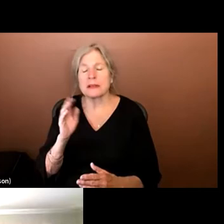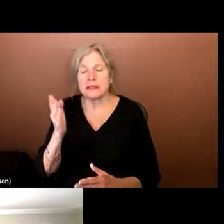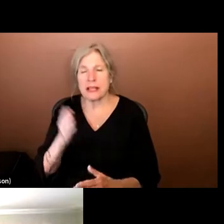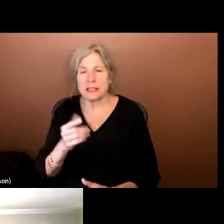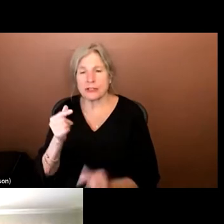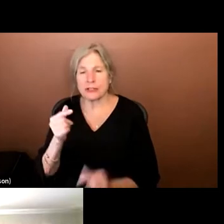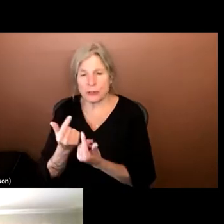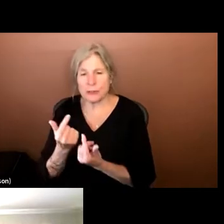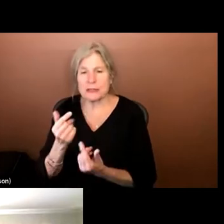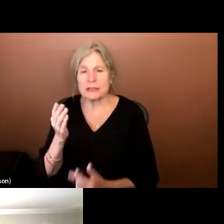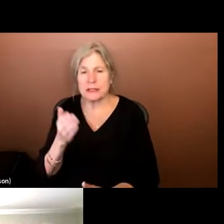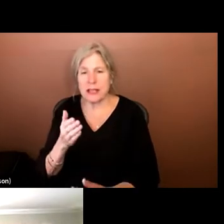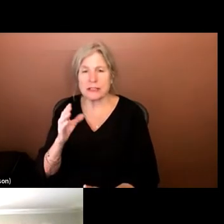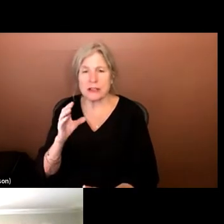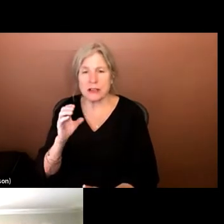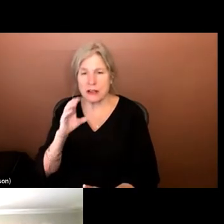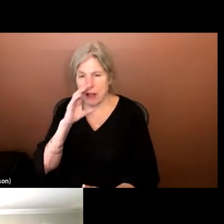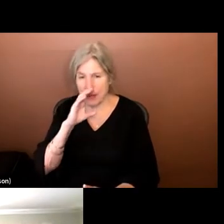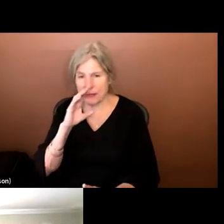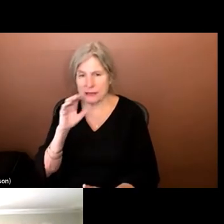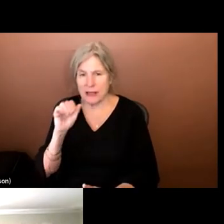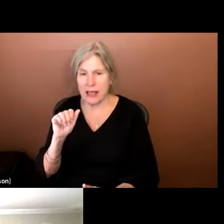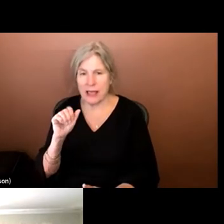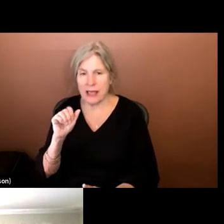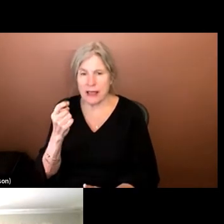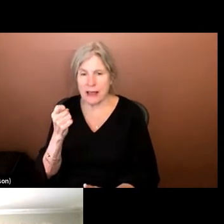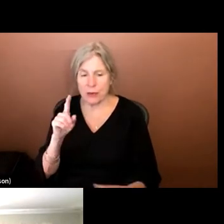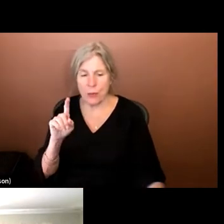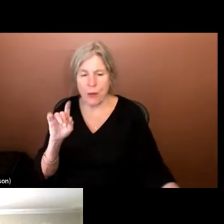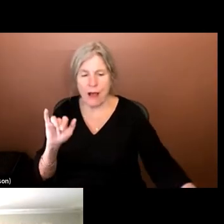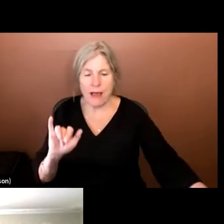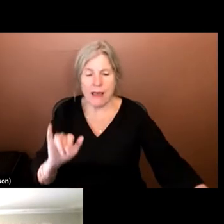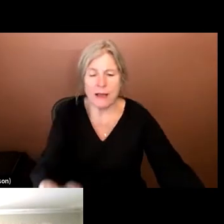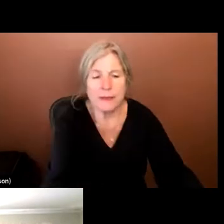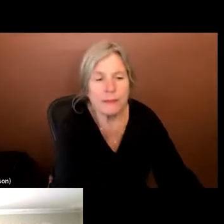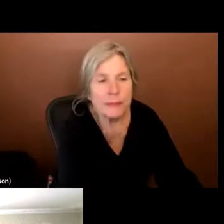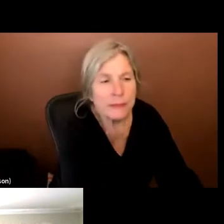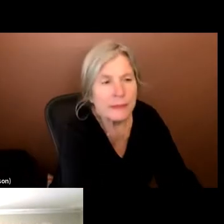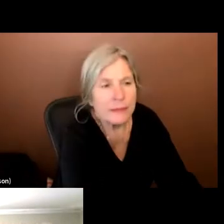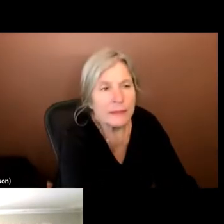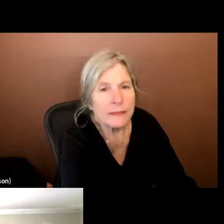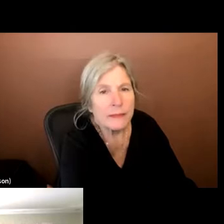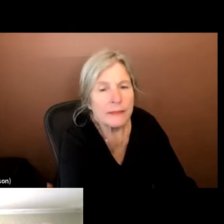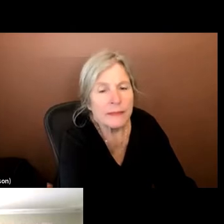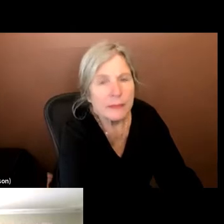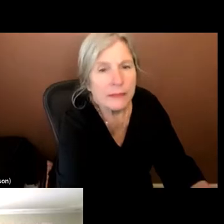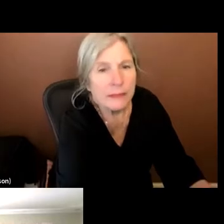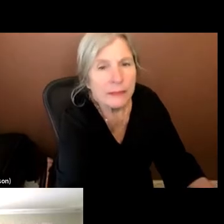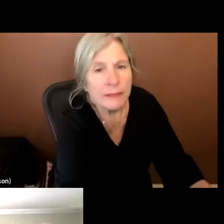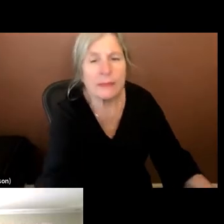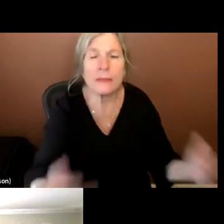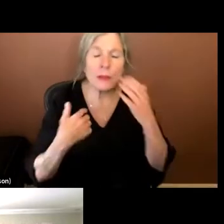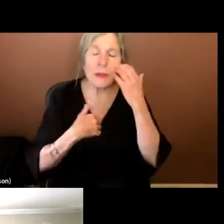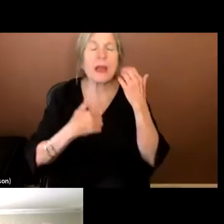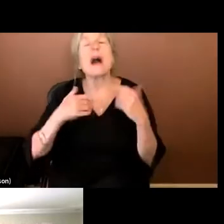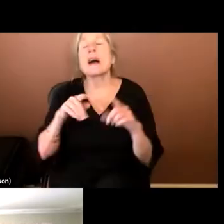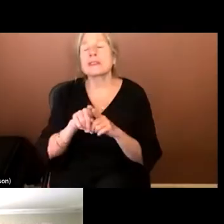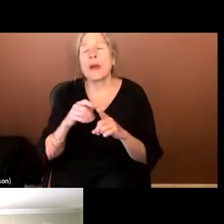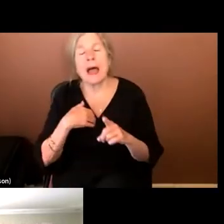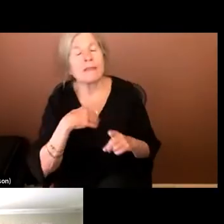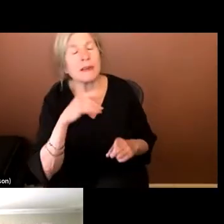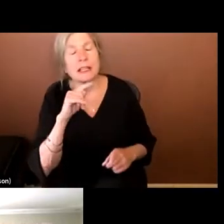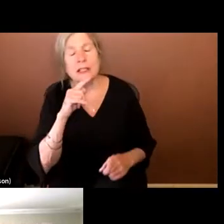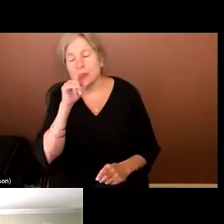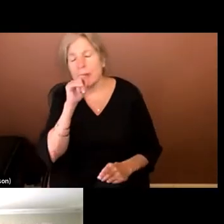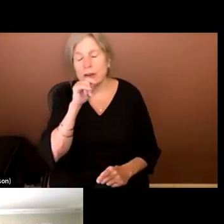slash comics A11Y. And we also have a Twitter hashtag today, and that's hashtag